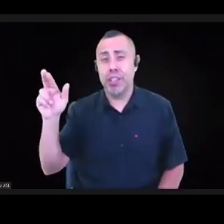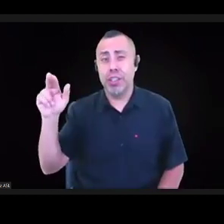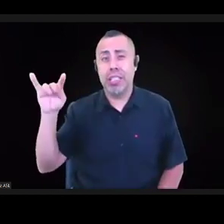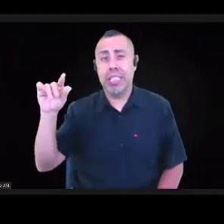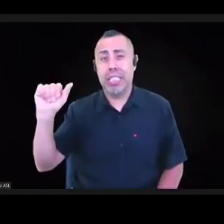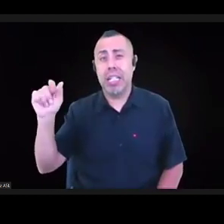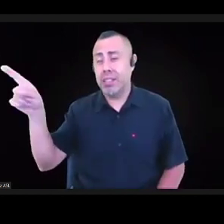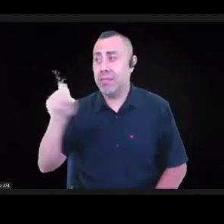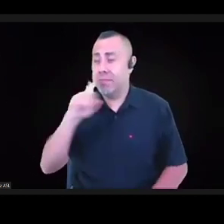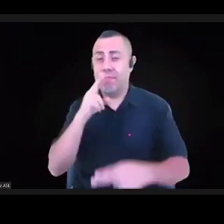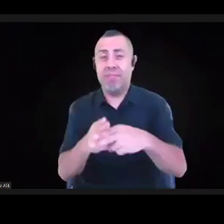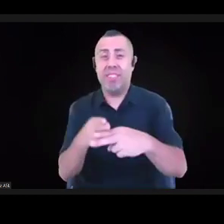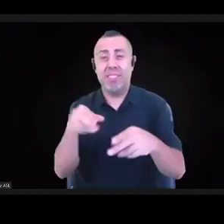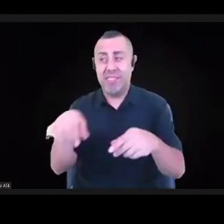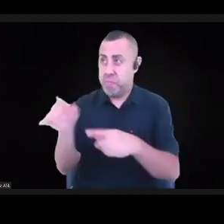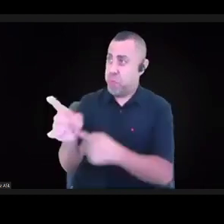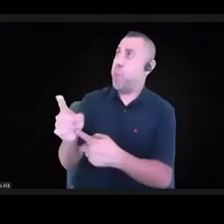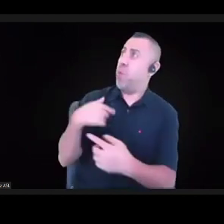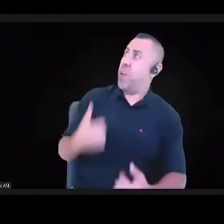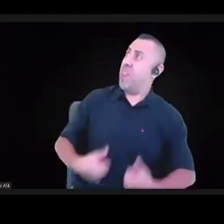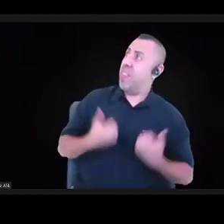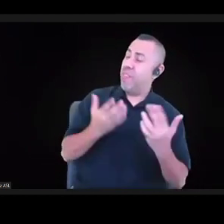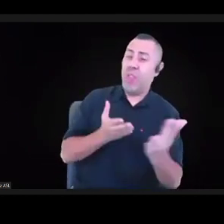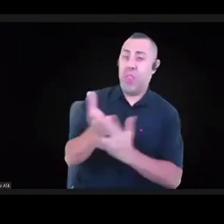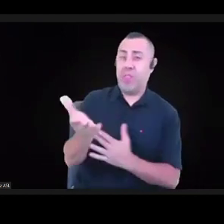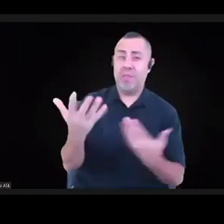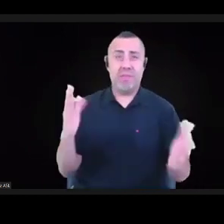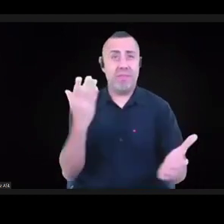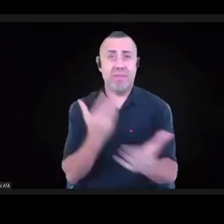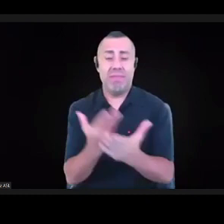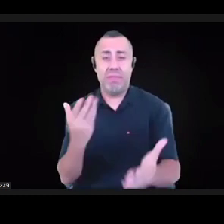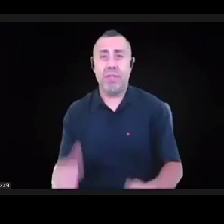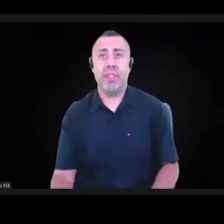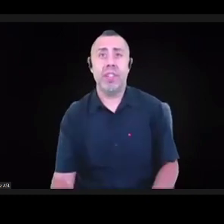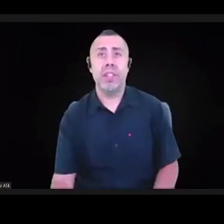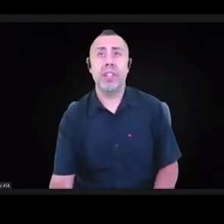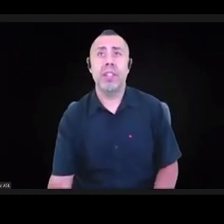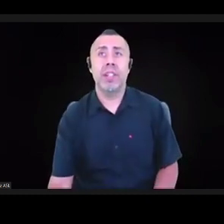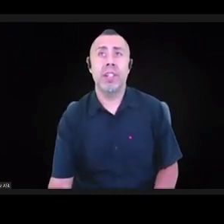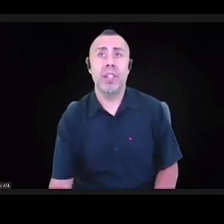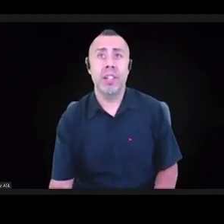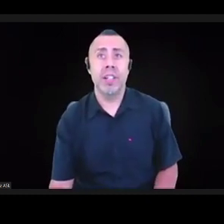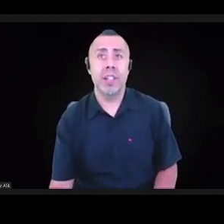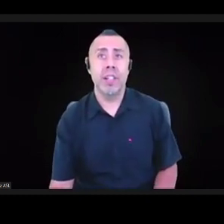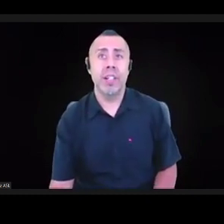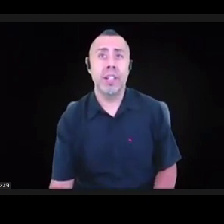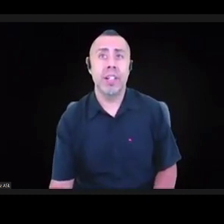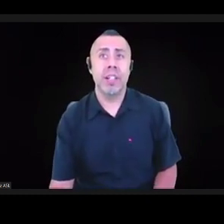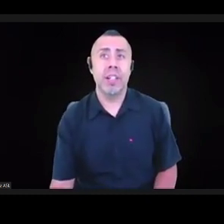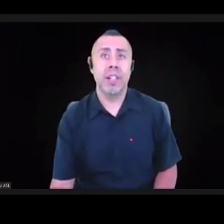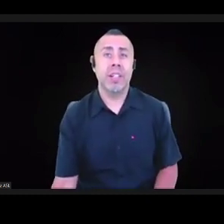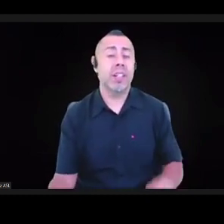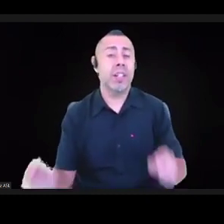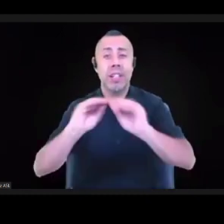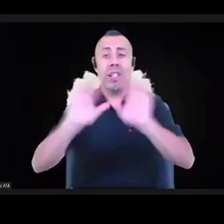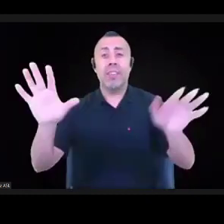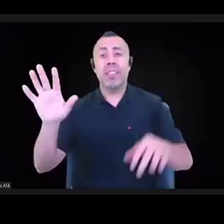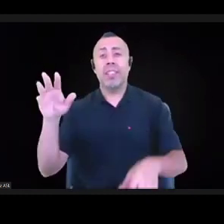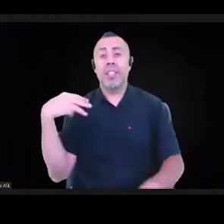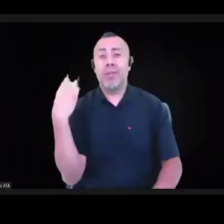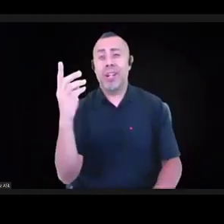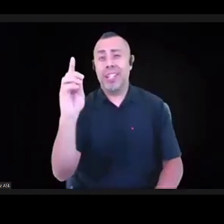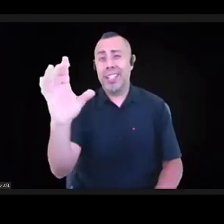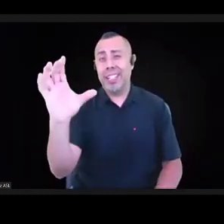evident, as evidenced by this ground plane mural that the city of D.C. did overnight to